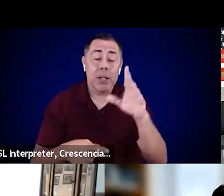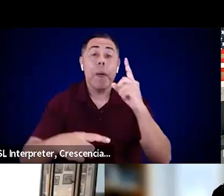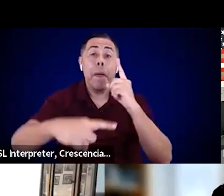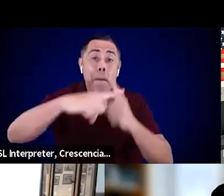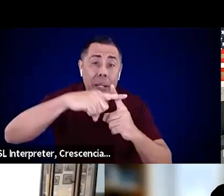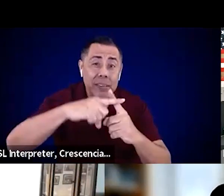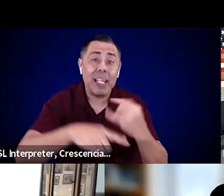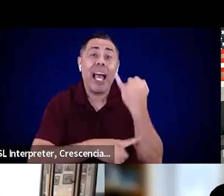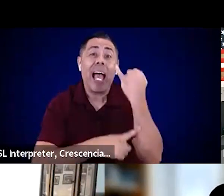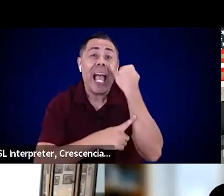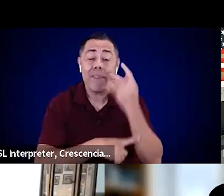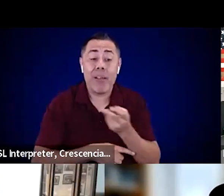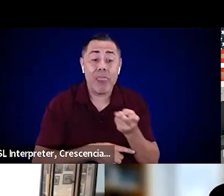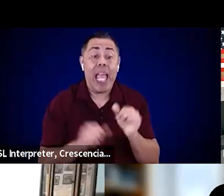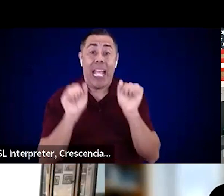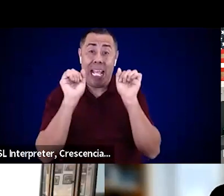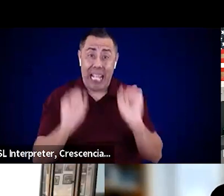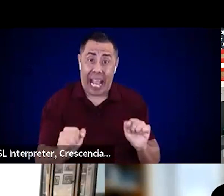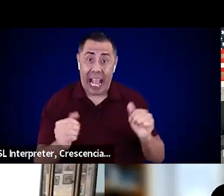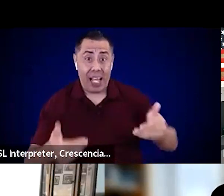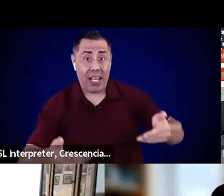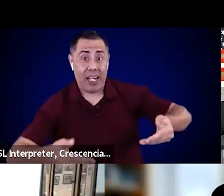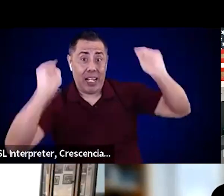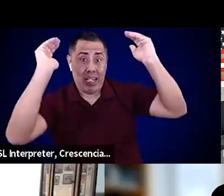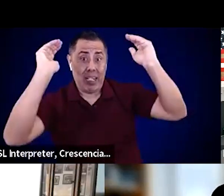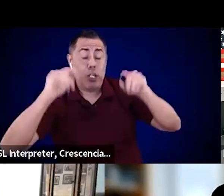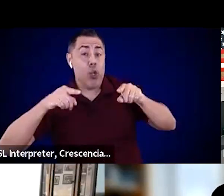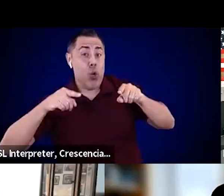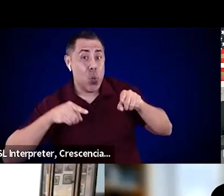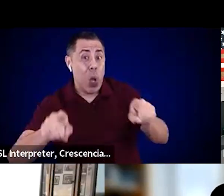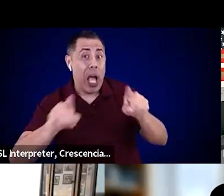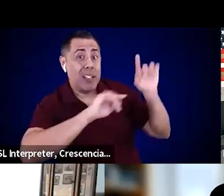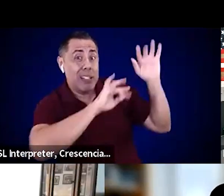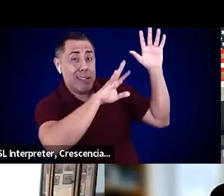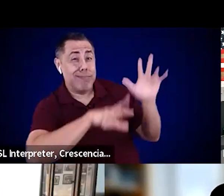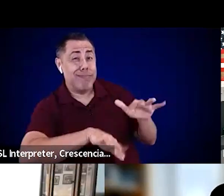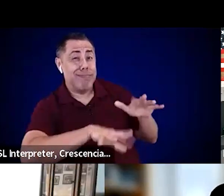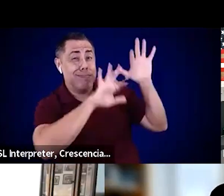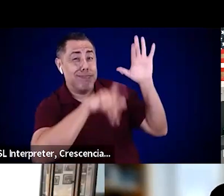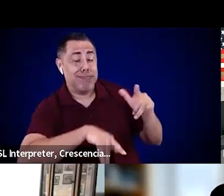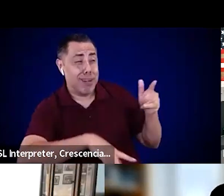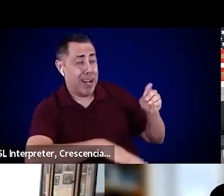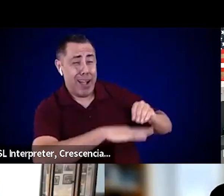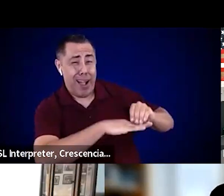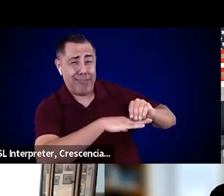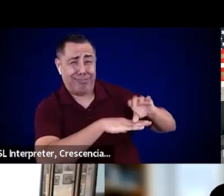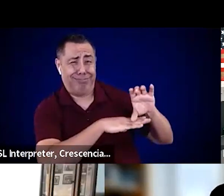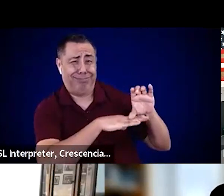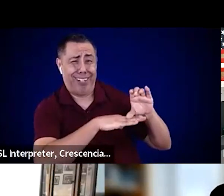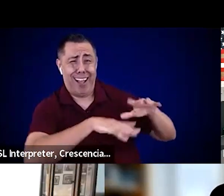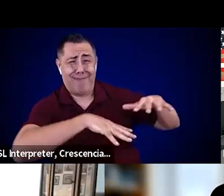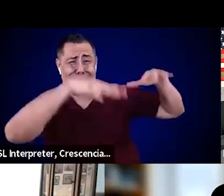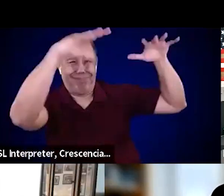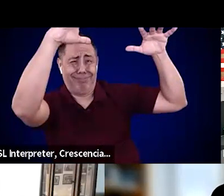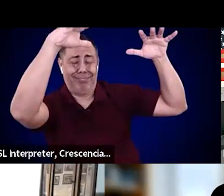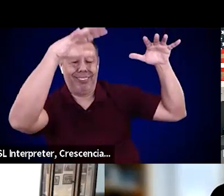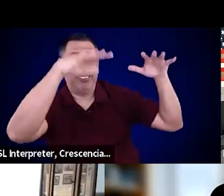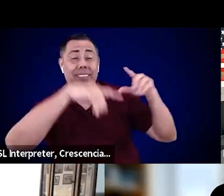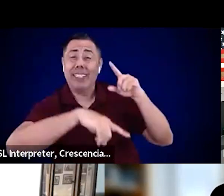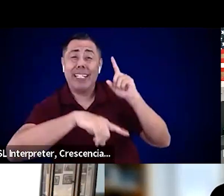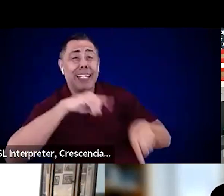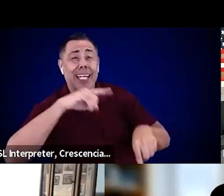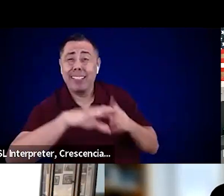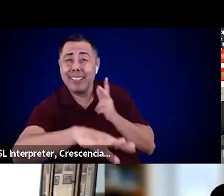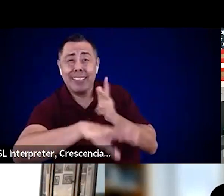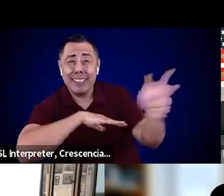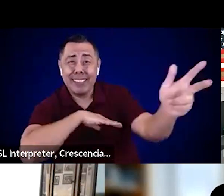quickly and building up so rapidly, you know, it really impeded their ability to exit their driveway. And if